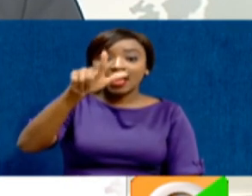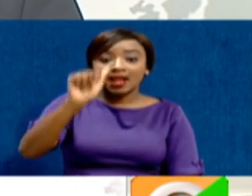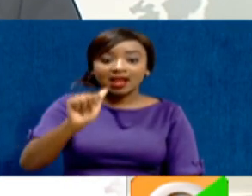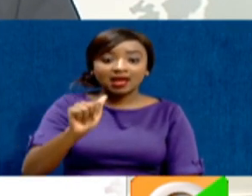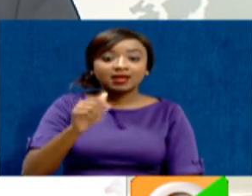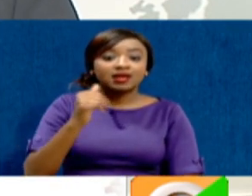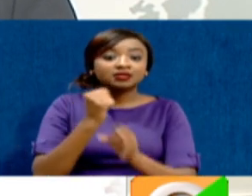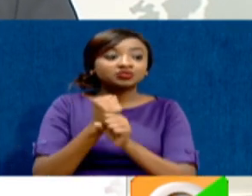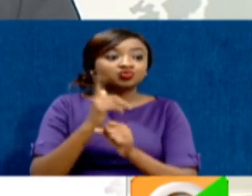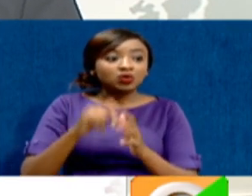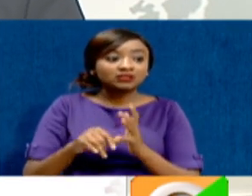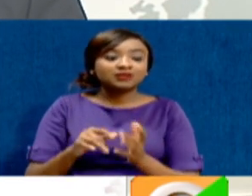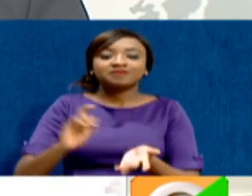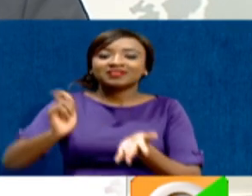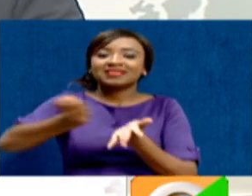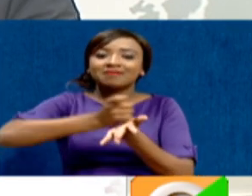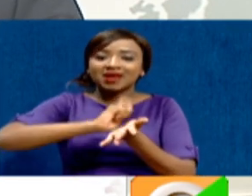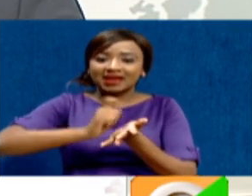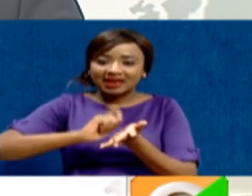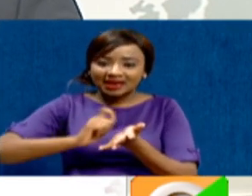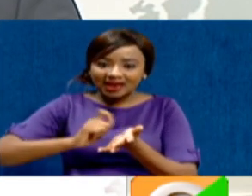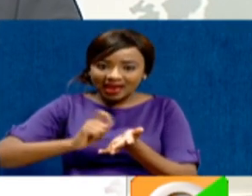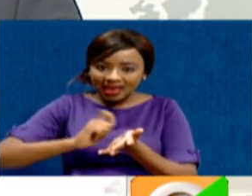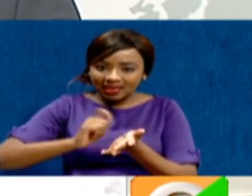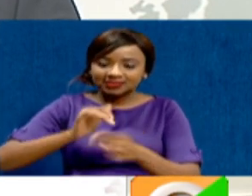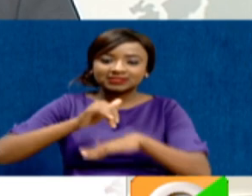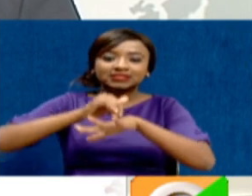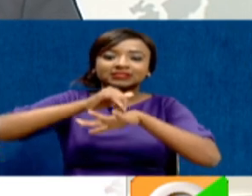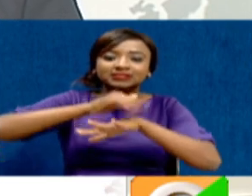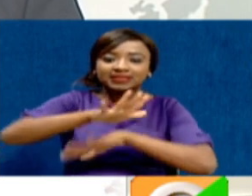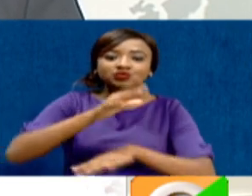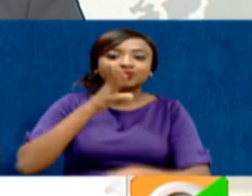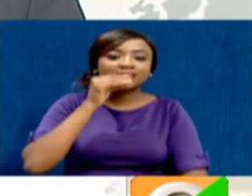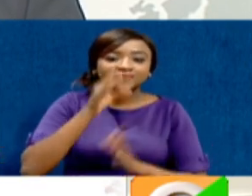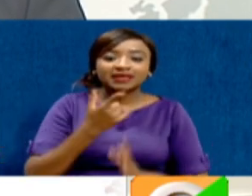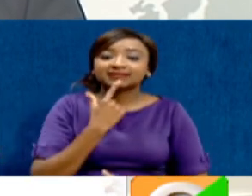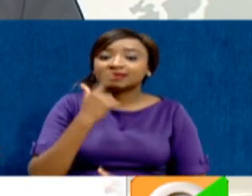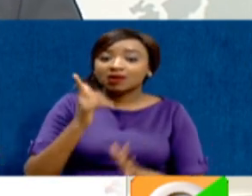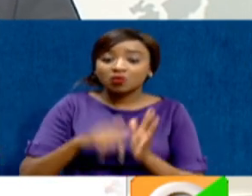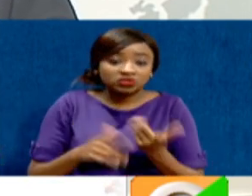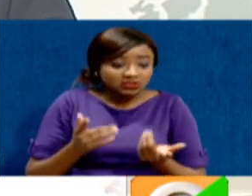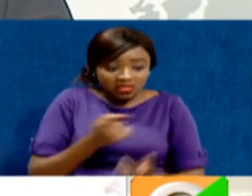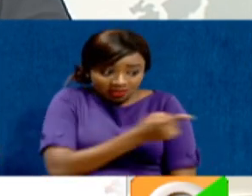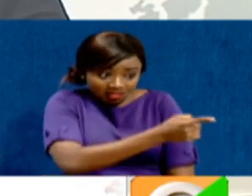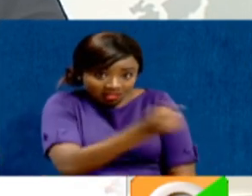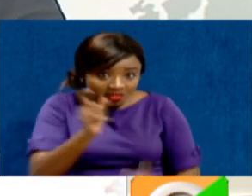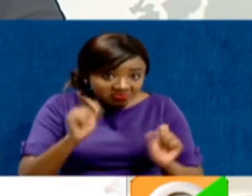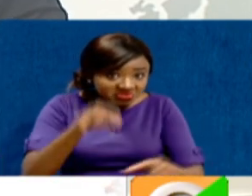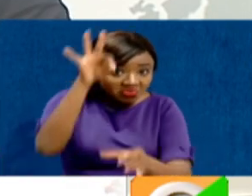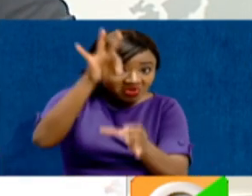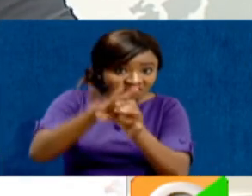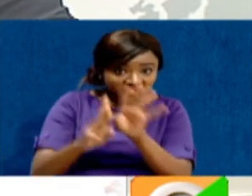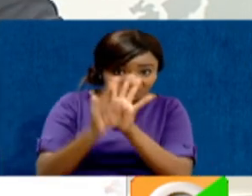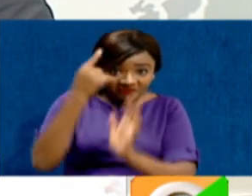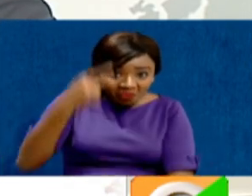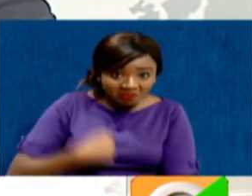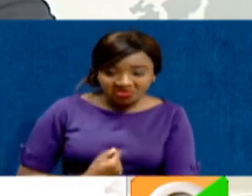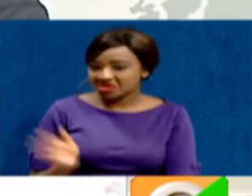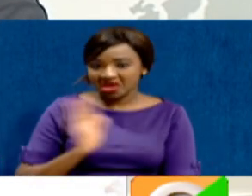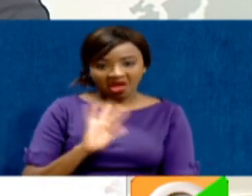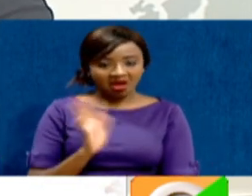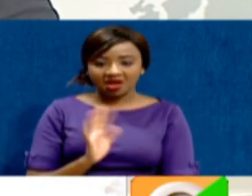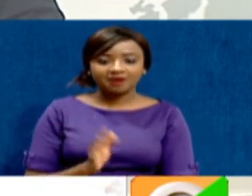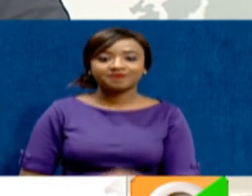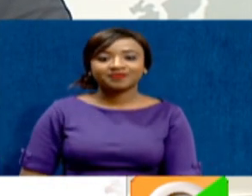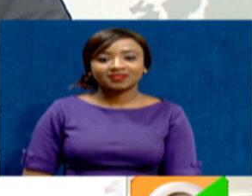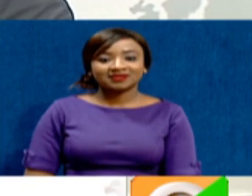Langa did. They wrote to the speaker withdrawing consent, meaning that the nominated senators would not vote on their behalf. So that's how the